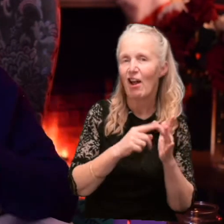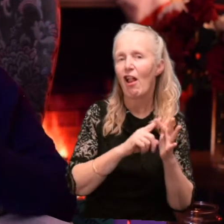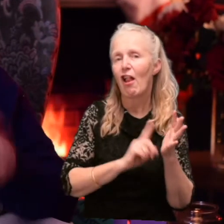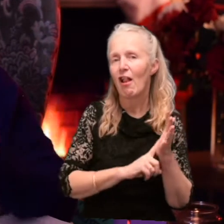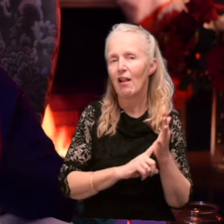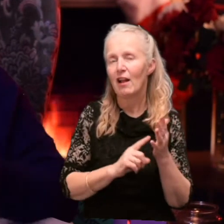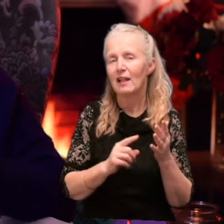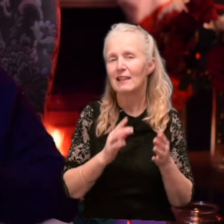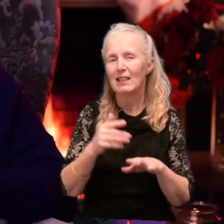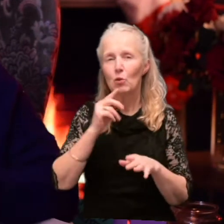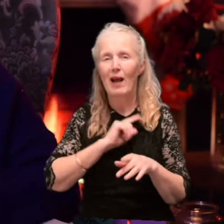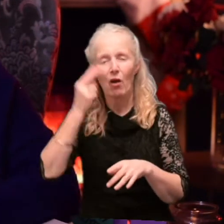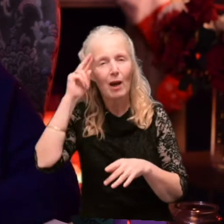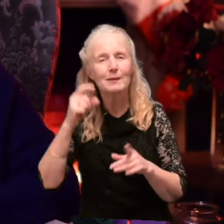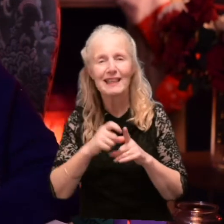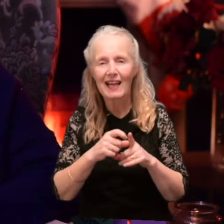that doesn't help much.